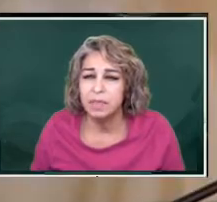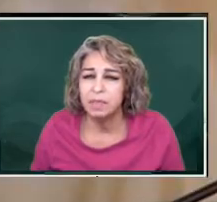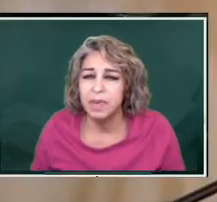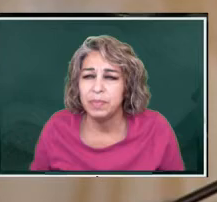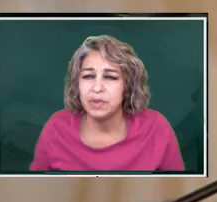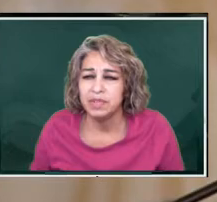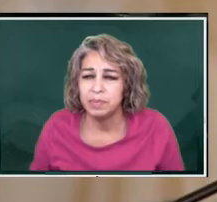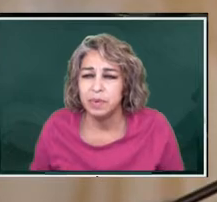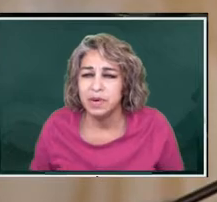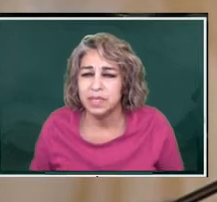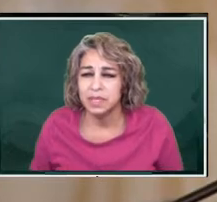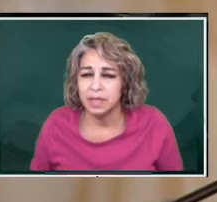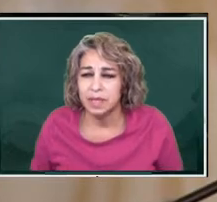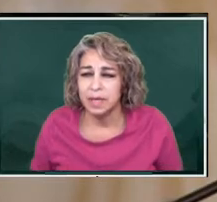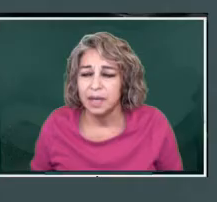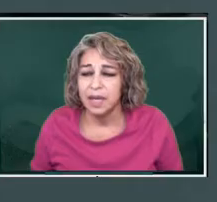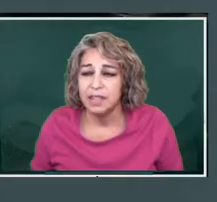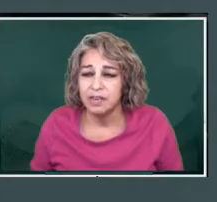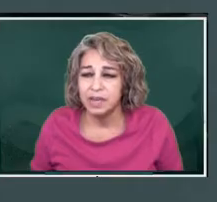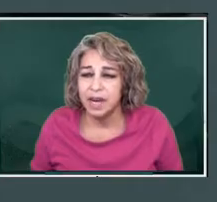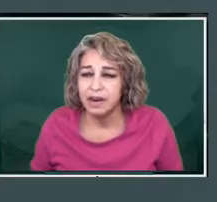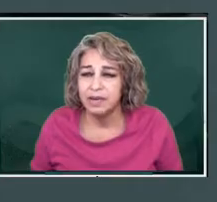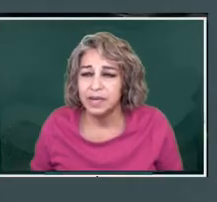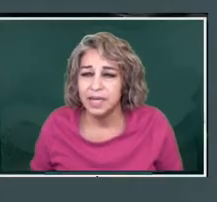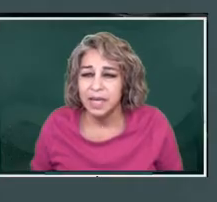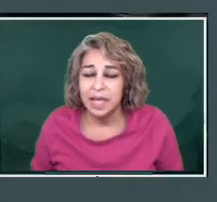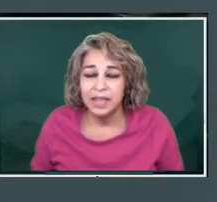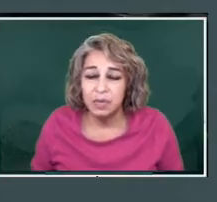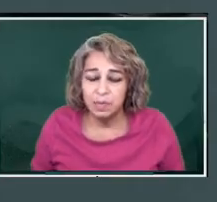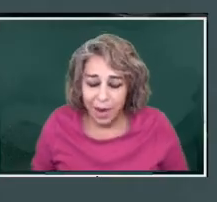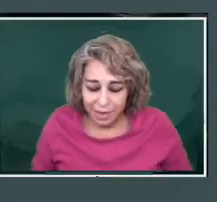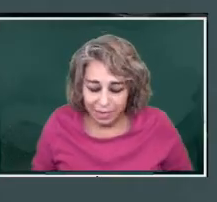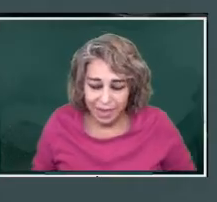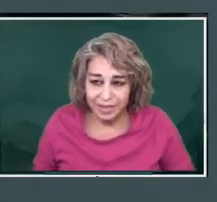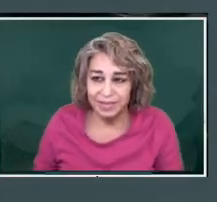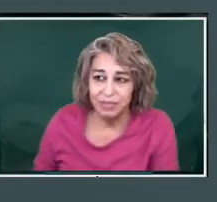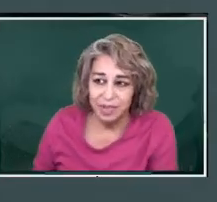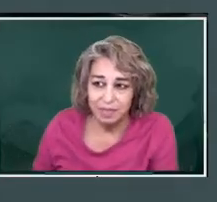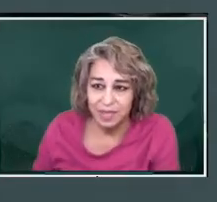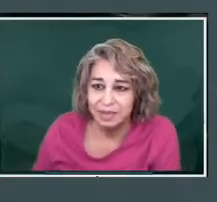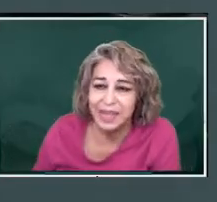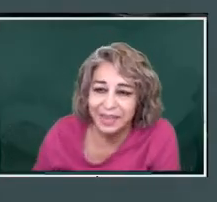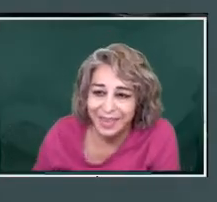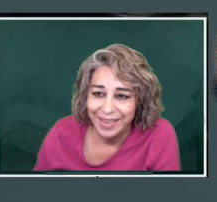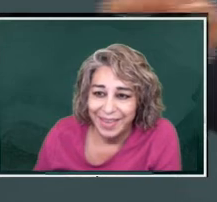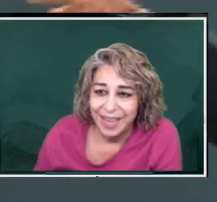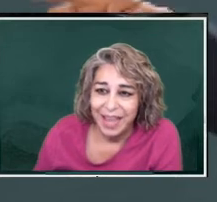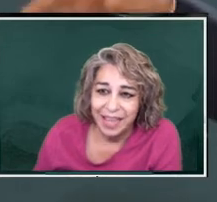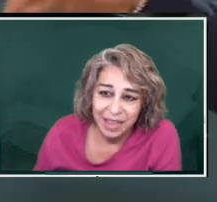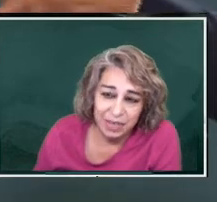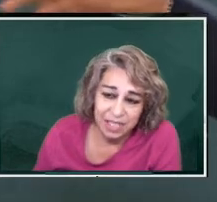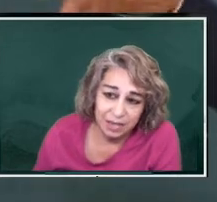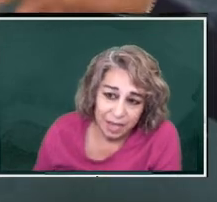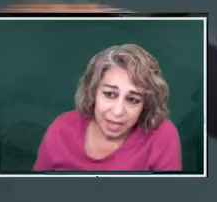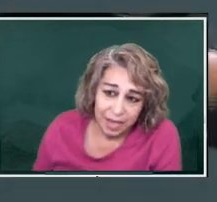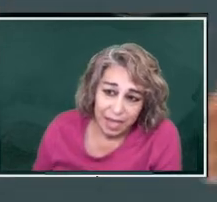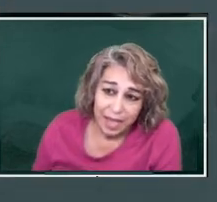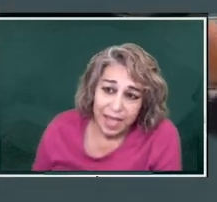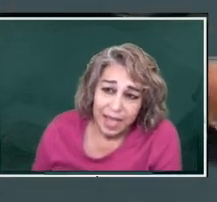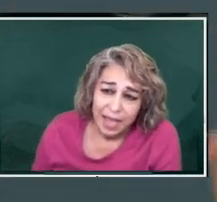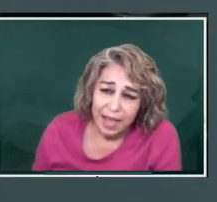giving the people their supports in their entirety, they would buy things for themselves, and they would